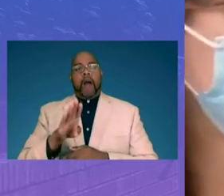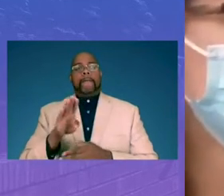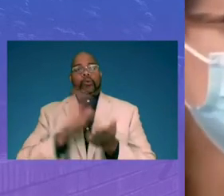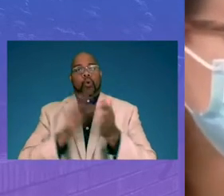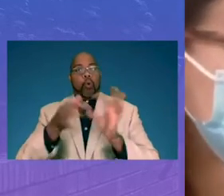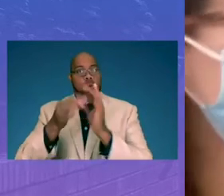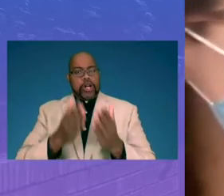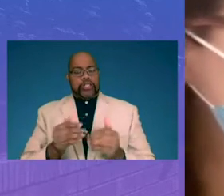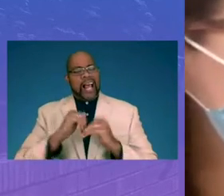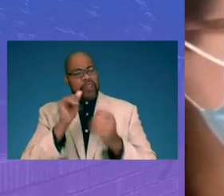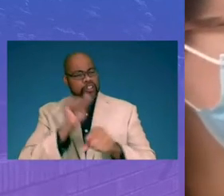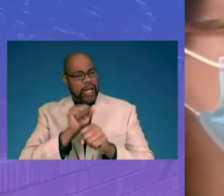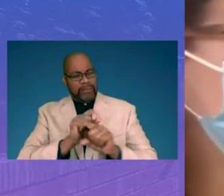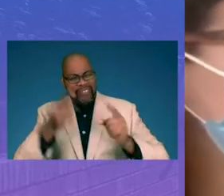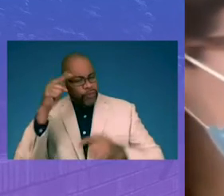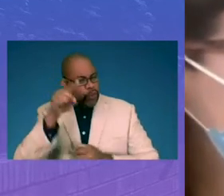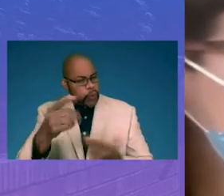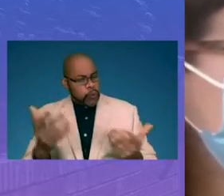how is that job different for you?